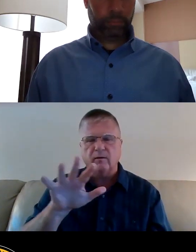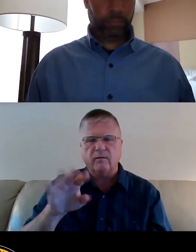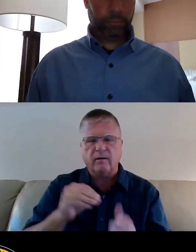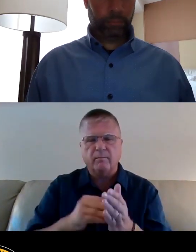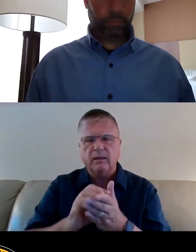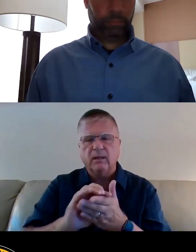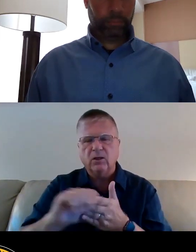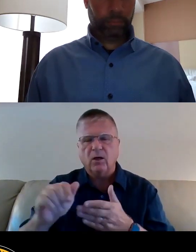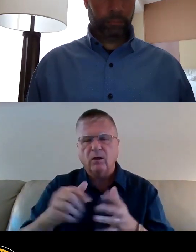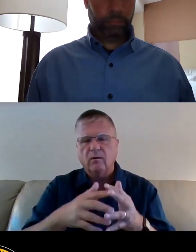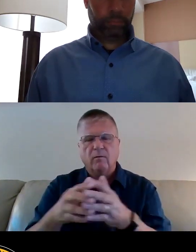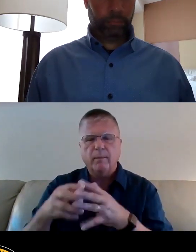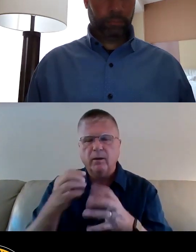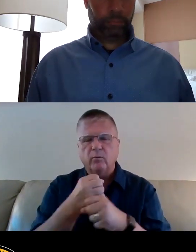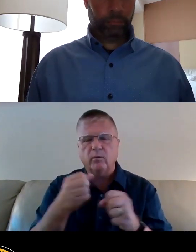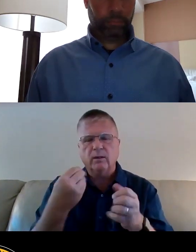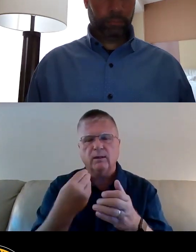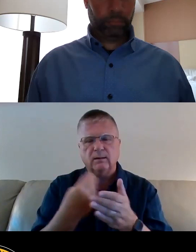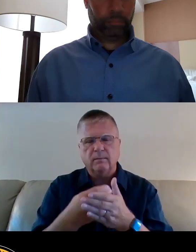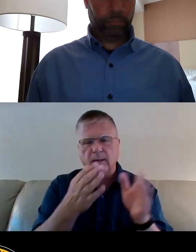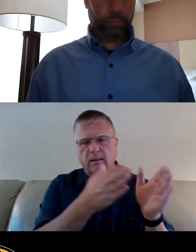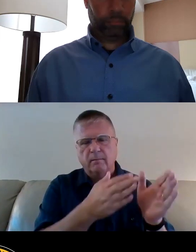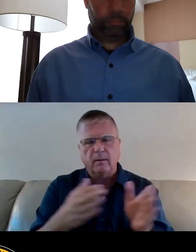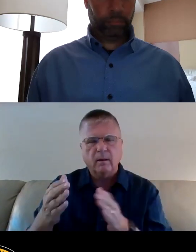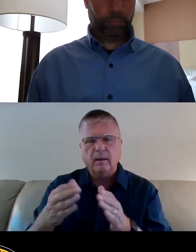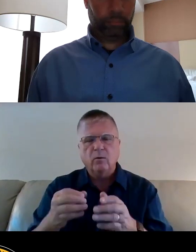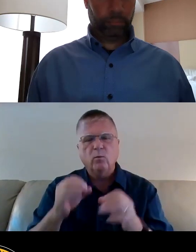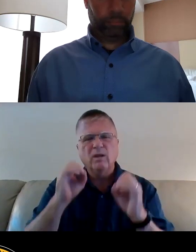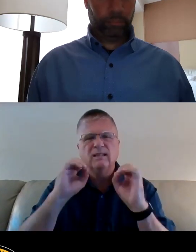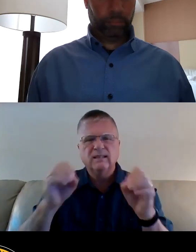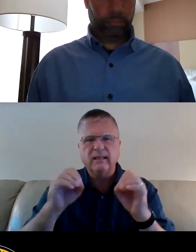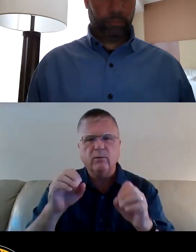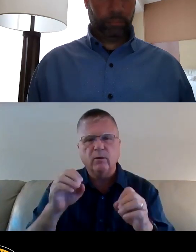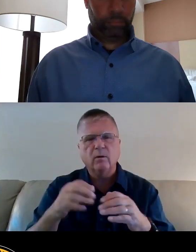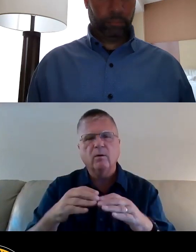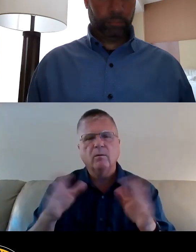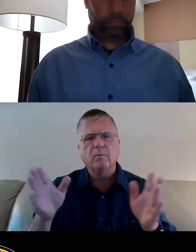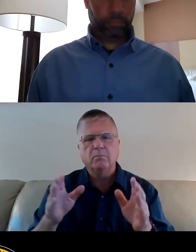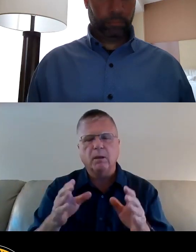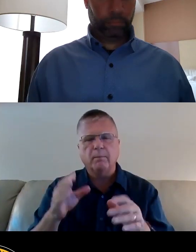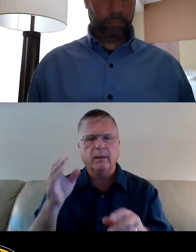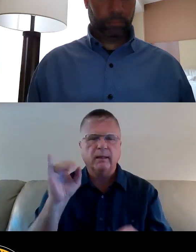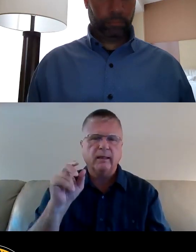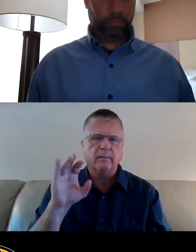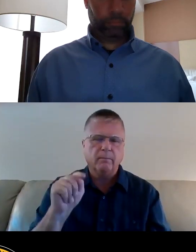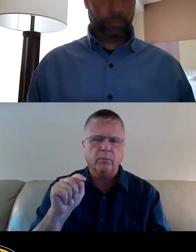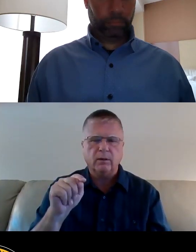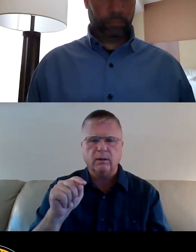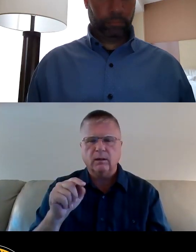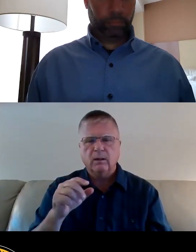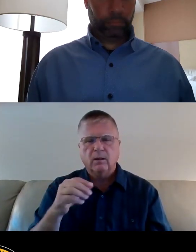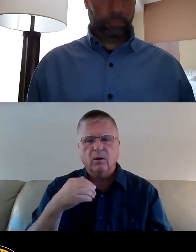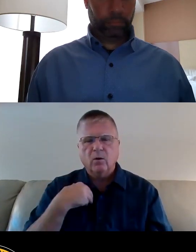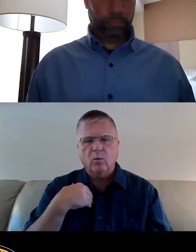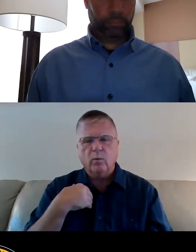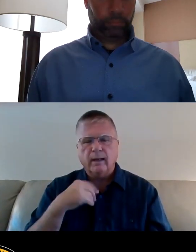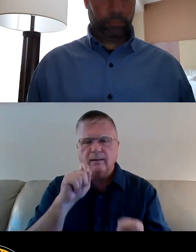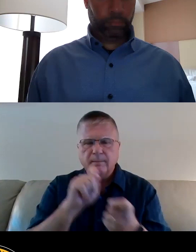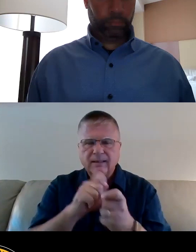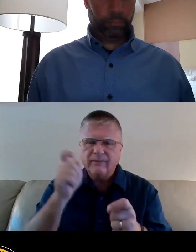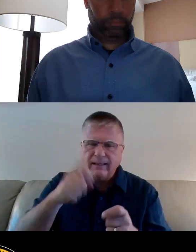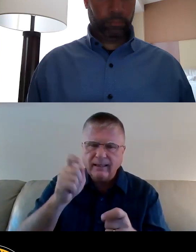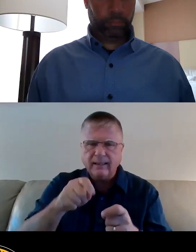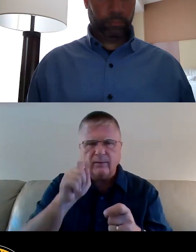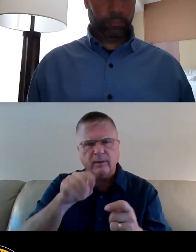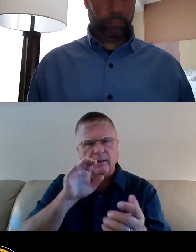money with zero public input. Pittsburghers have pressing specific needs this money can address that you've heard